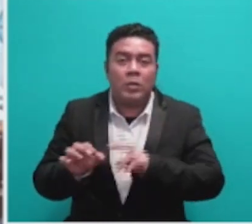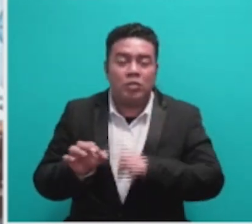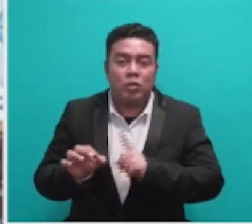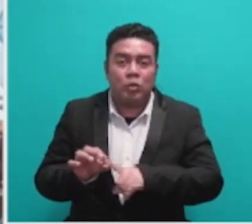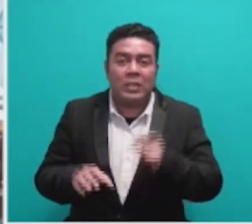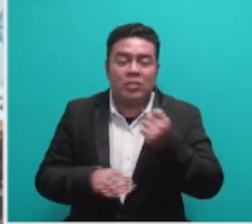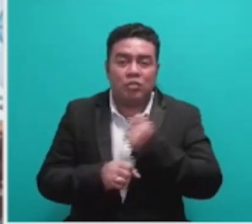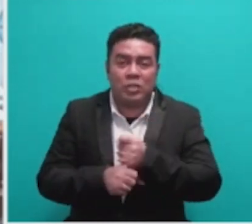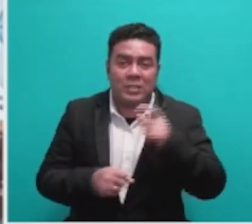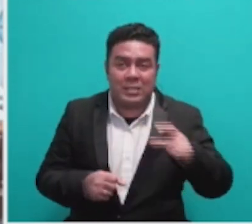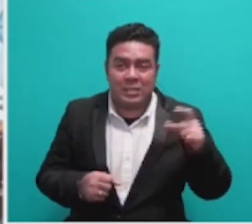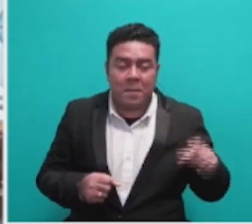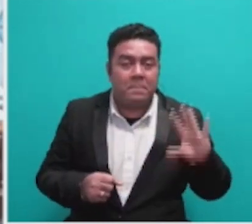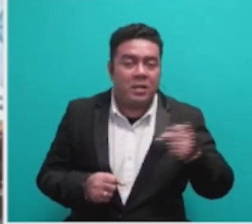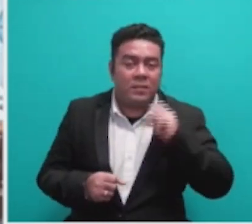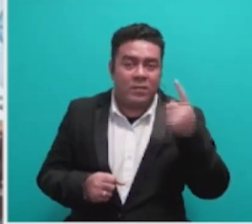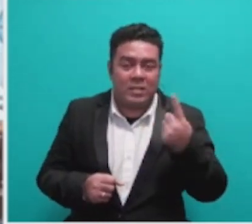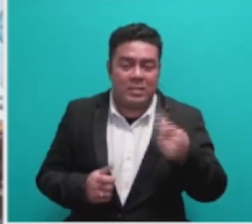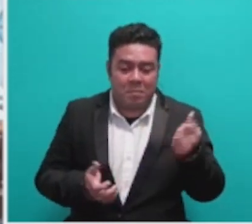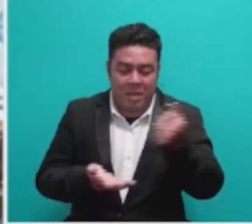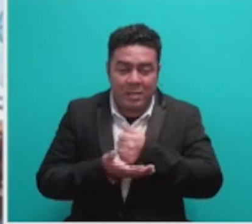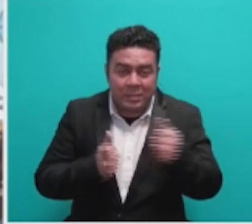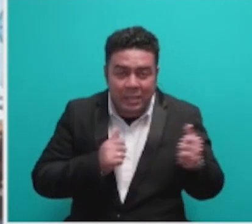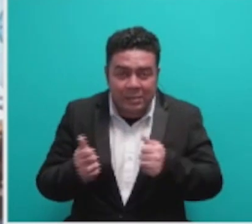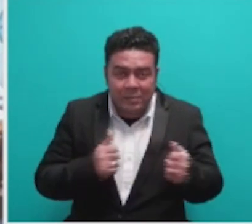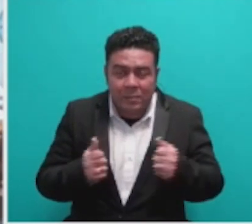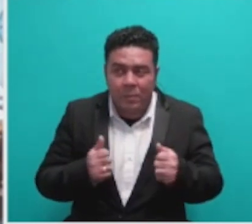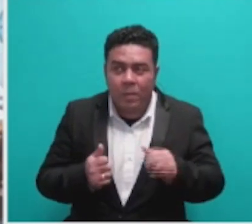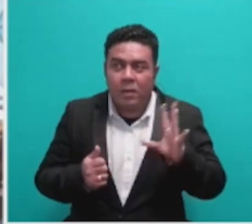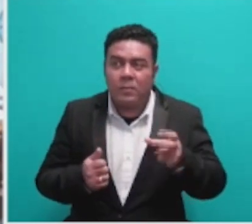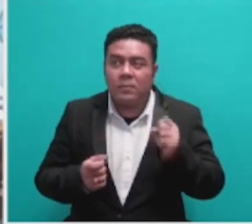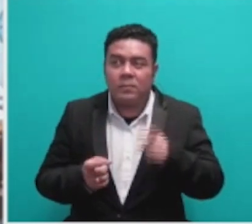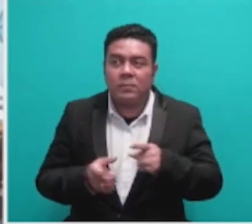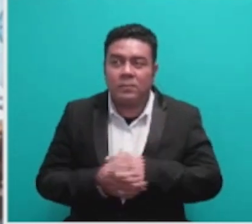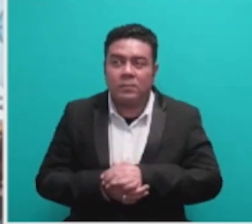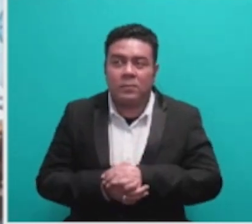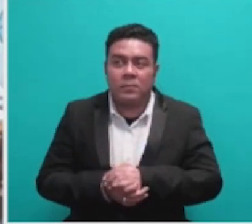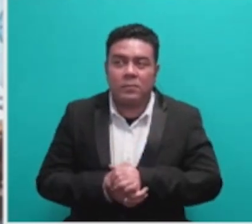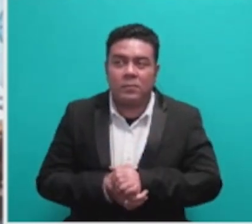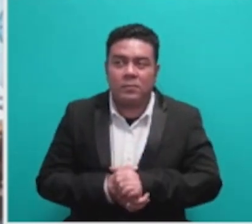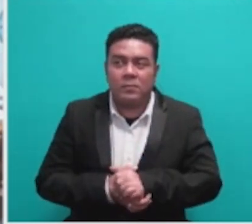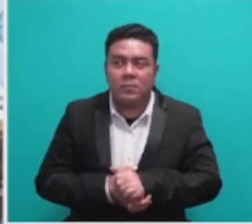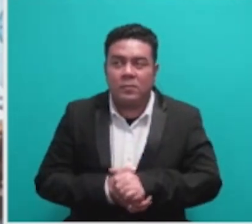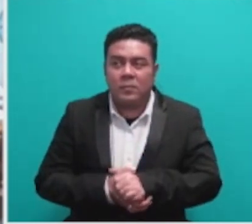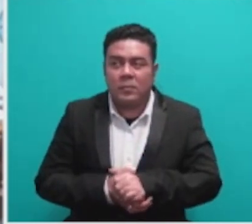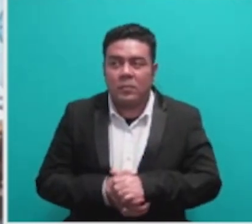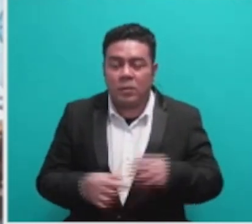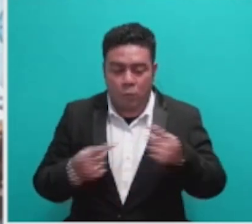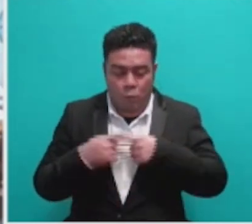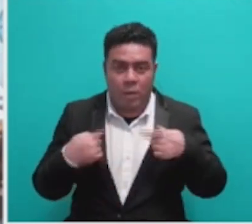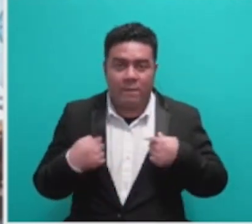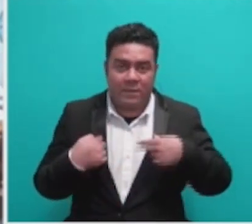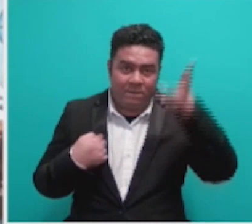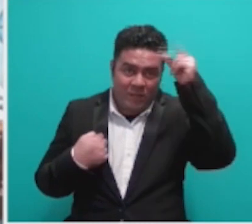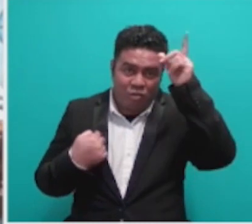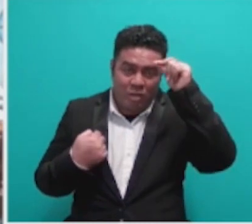because it must first be assessed as something substantive to be referred to the GCC. We have the Fijian Affairs